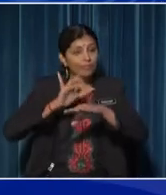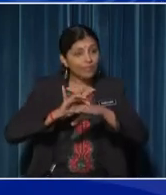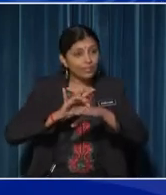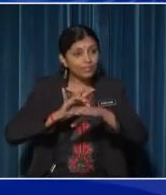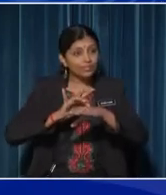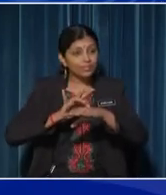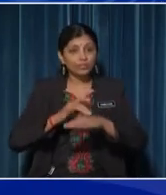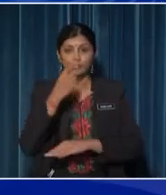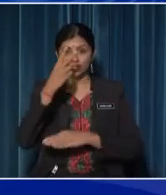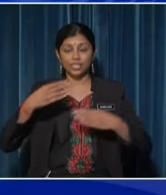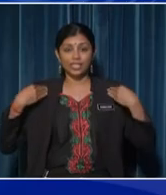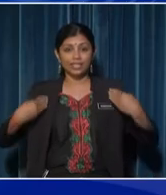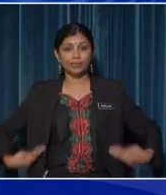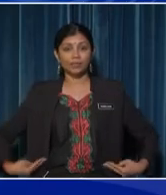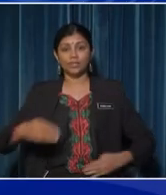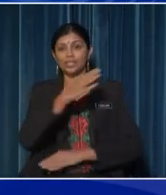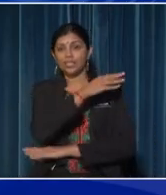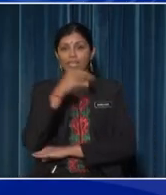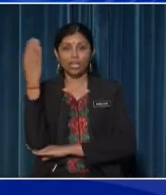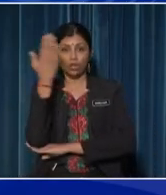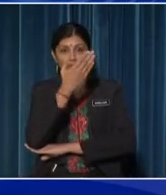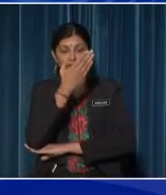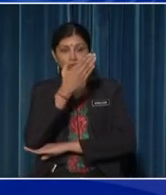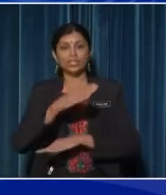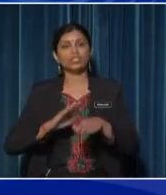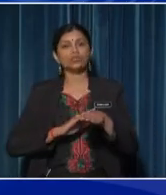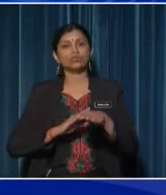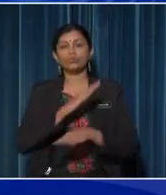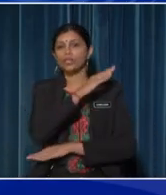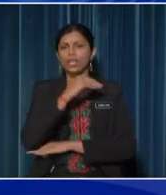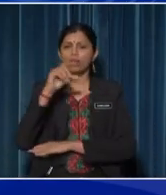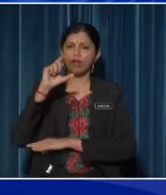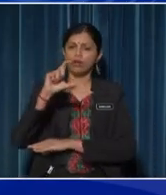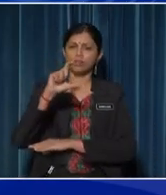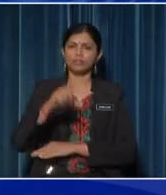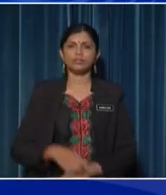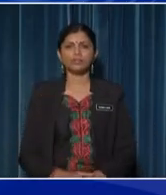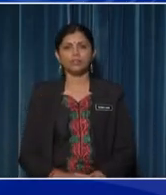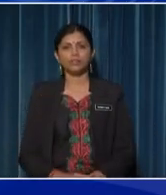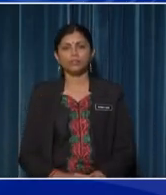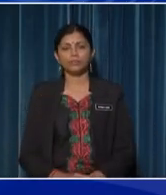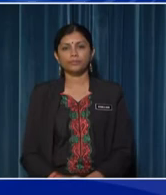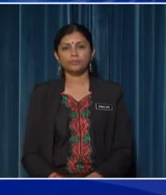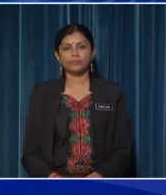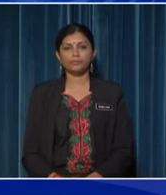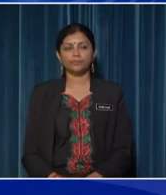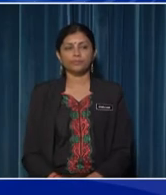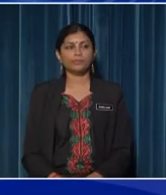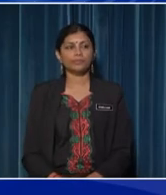that the body and windows are smooth and hard While the tyres are hard and rough